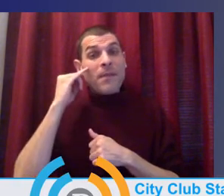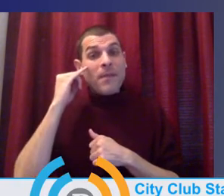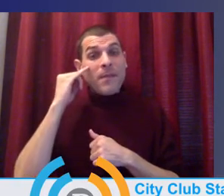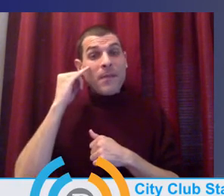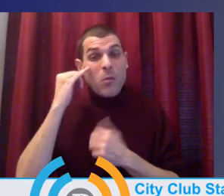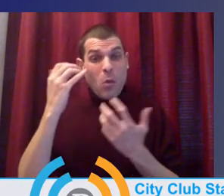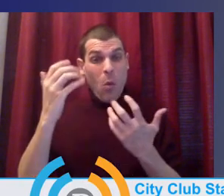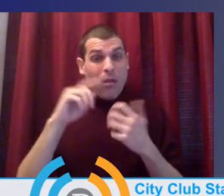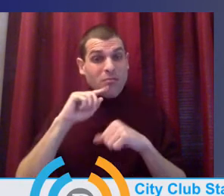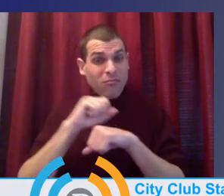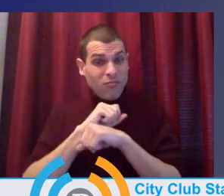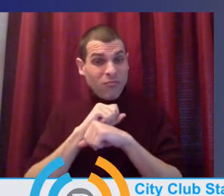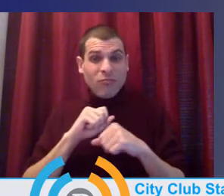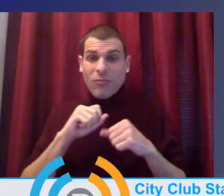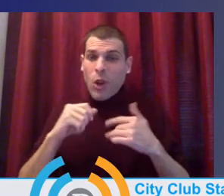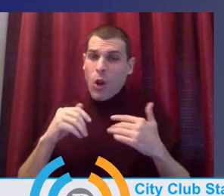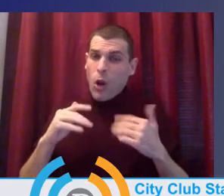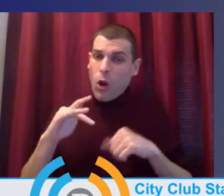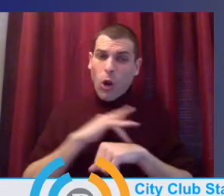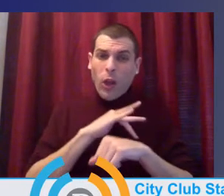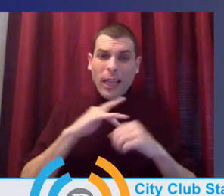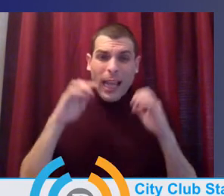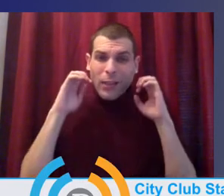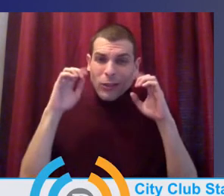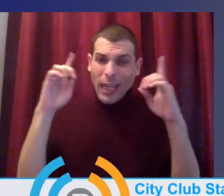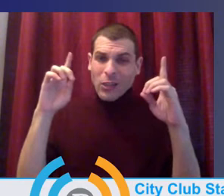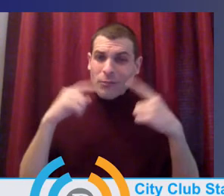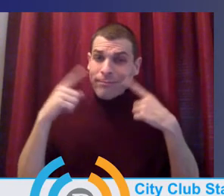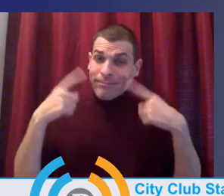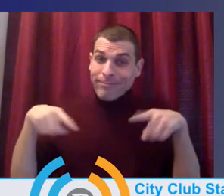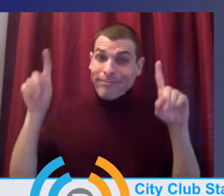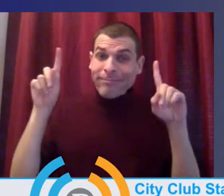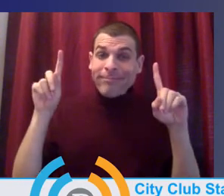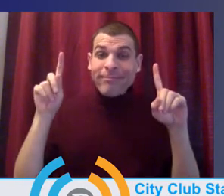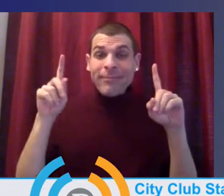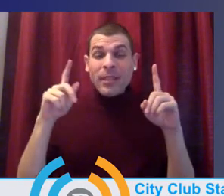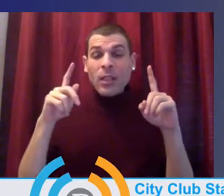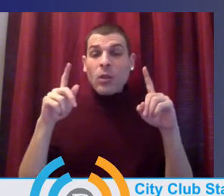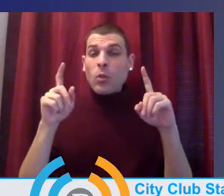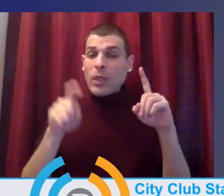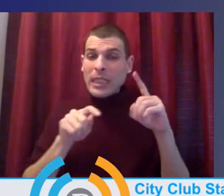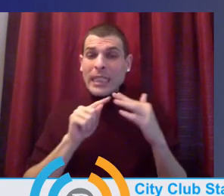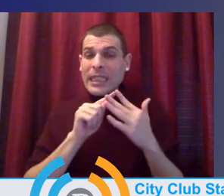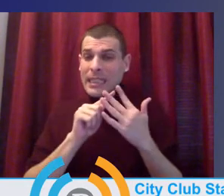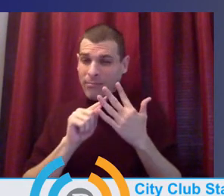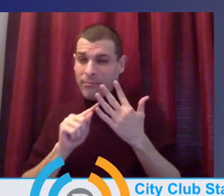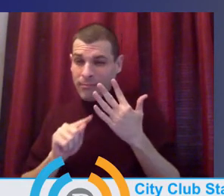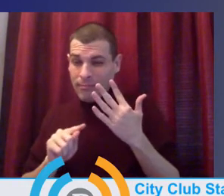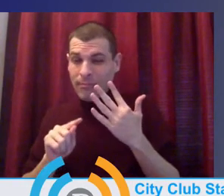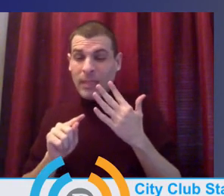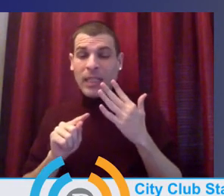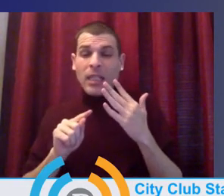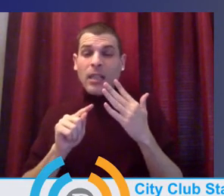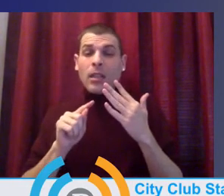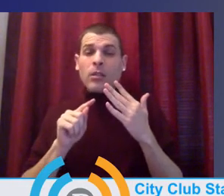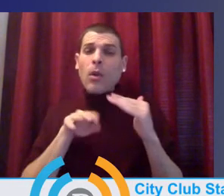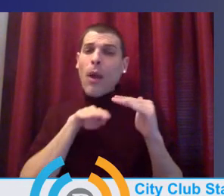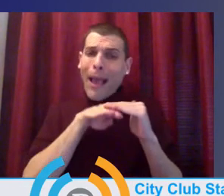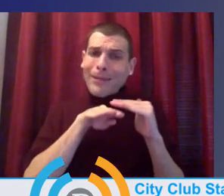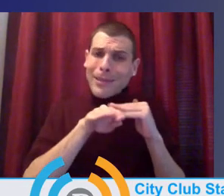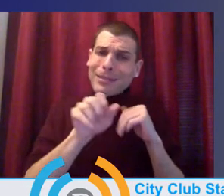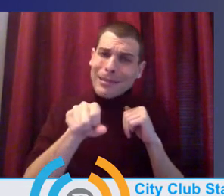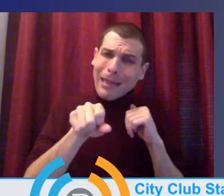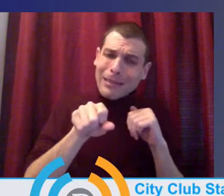me, equity equity is often, especially in the early learning space talked about is access, but equity is very much about the, the